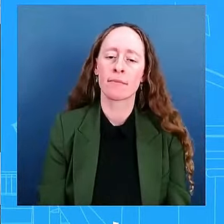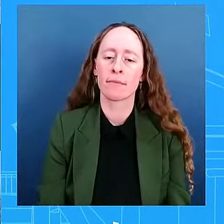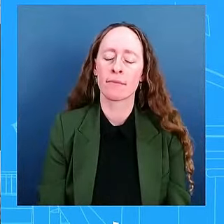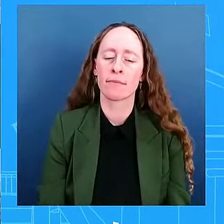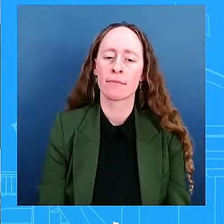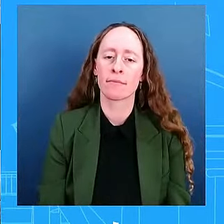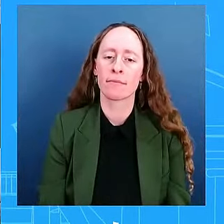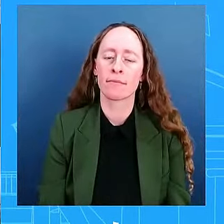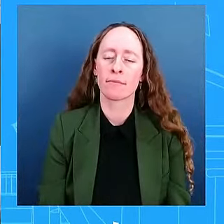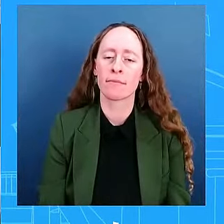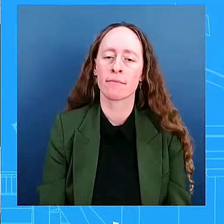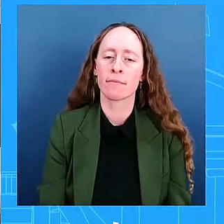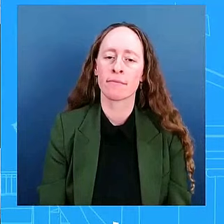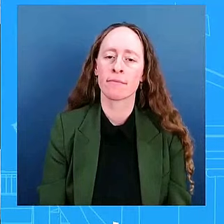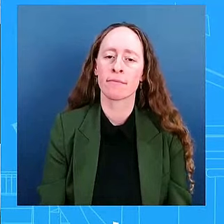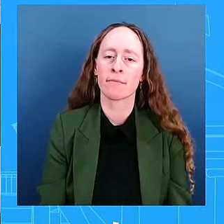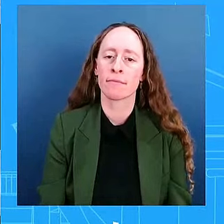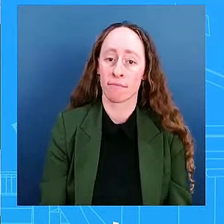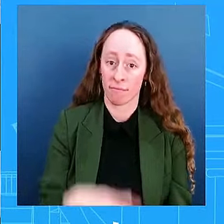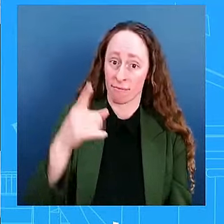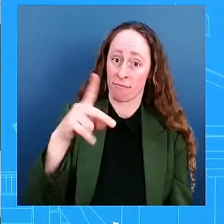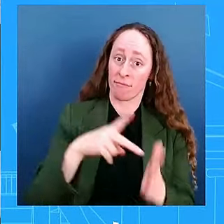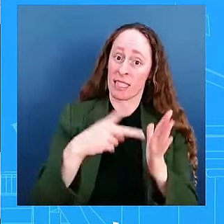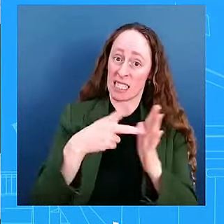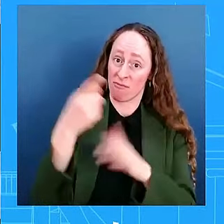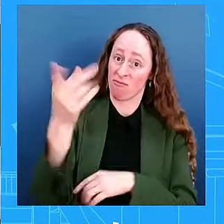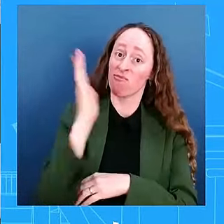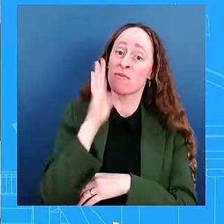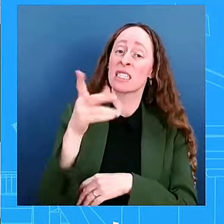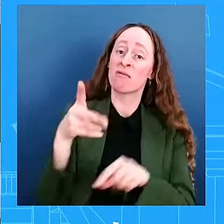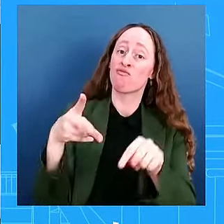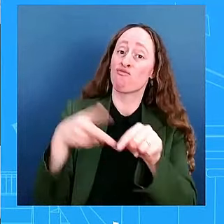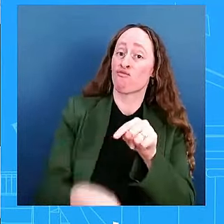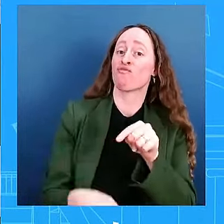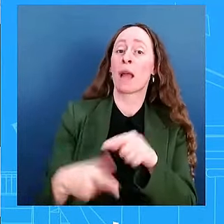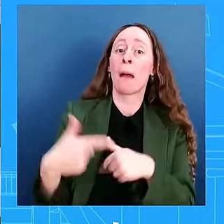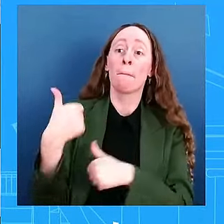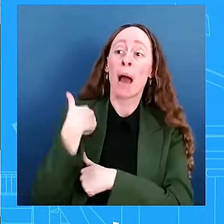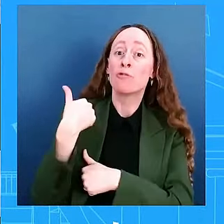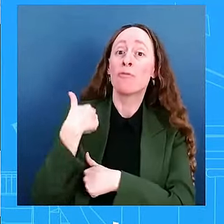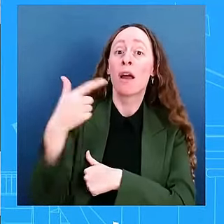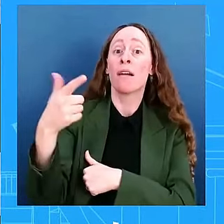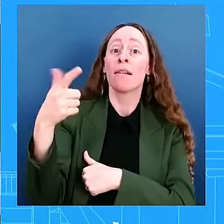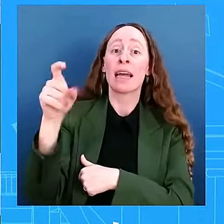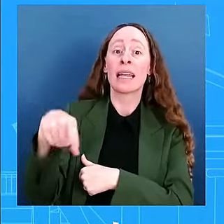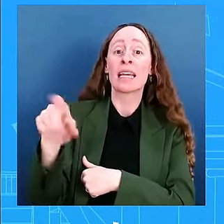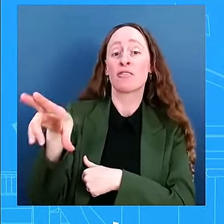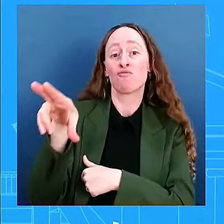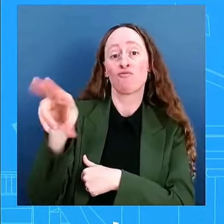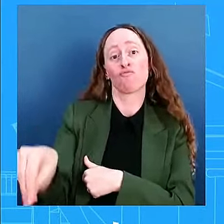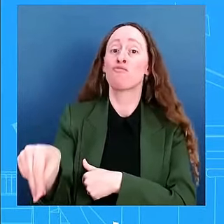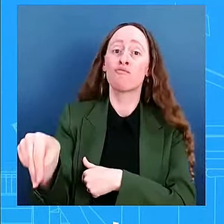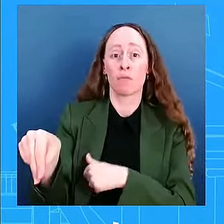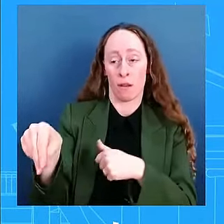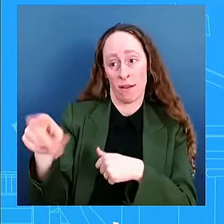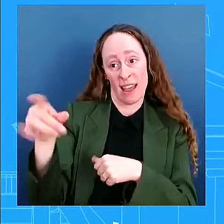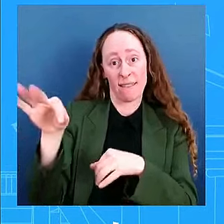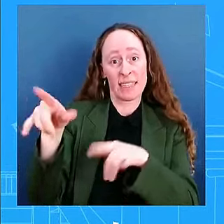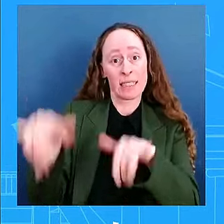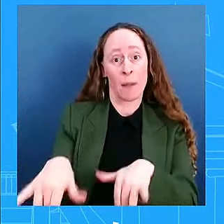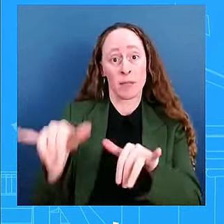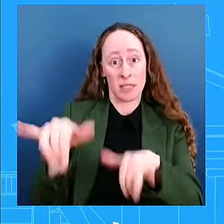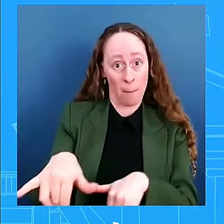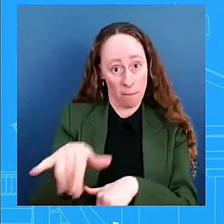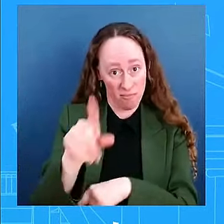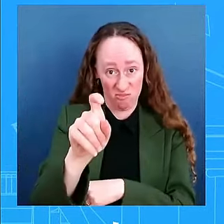Israel if you don't see a significant improvement in humanitarian aid flowing to Gaza? I'm not going to get into hypotheticals from here. Like I